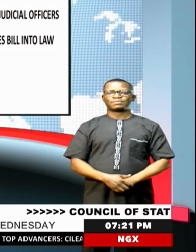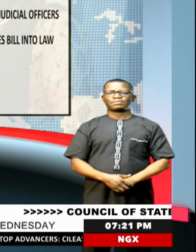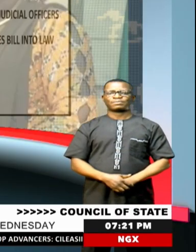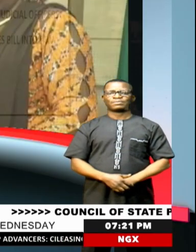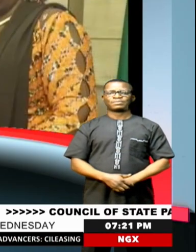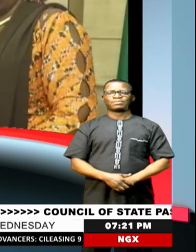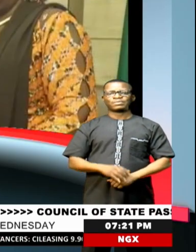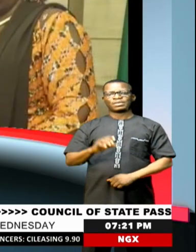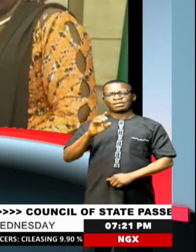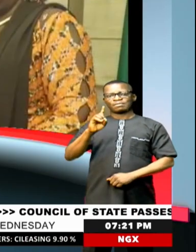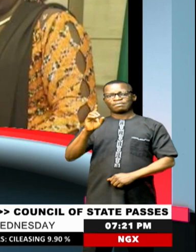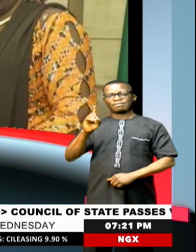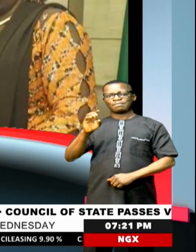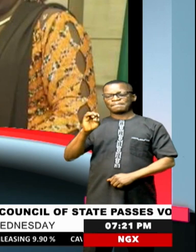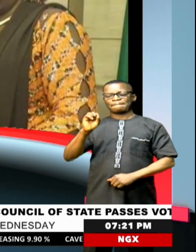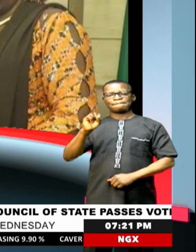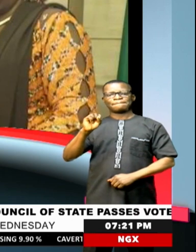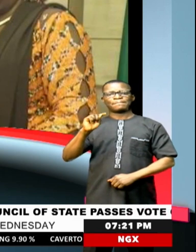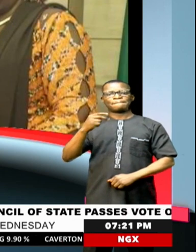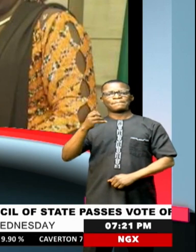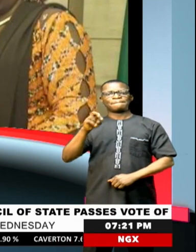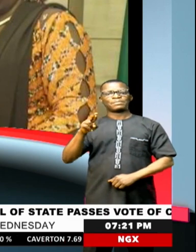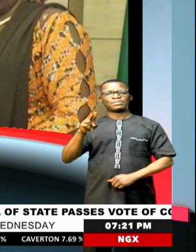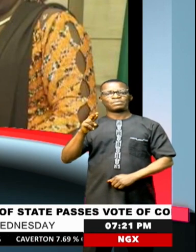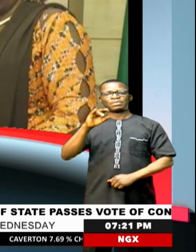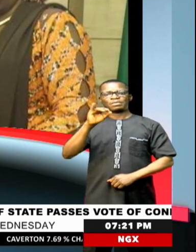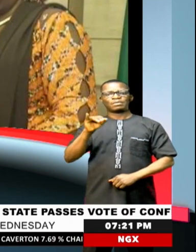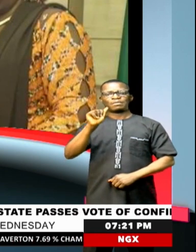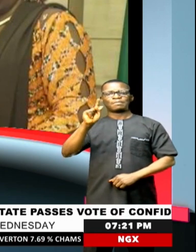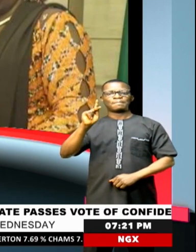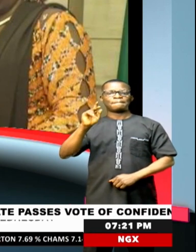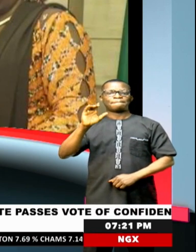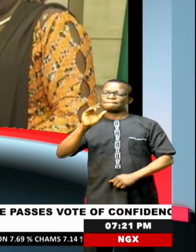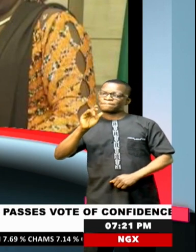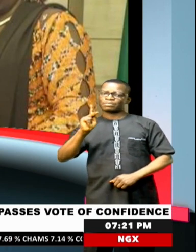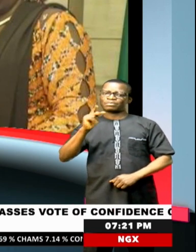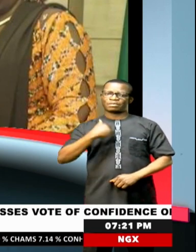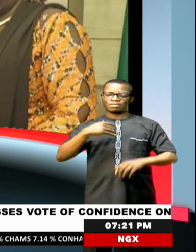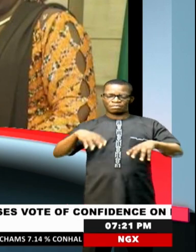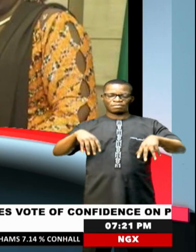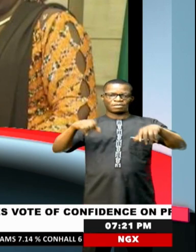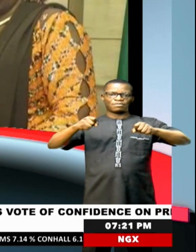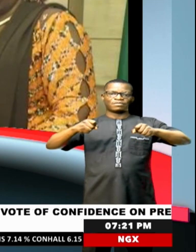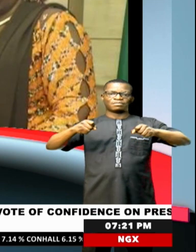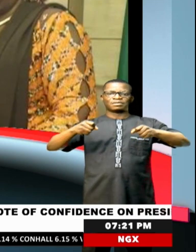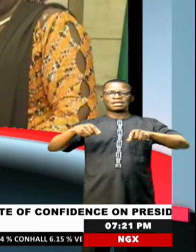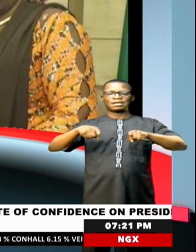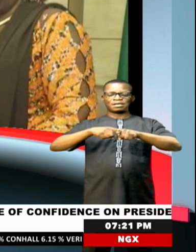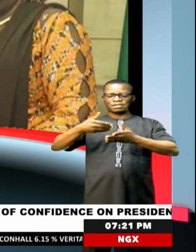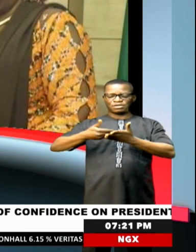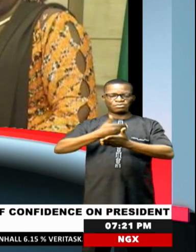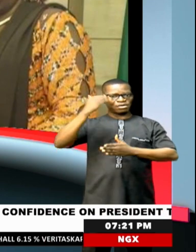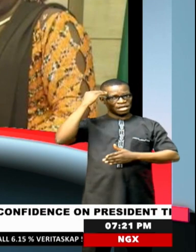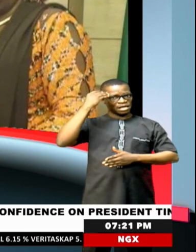And Didi Esther Walson-Jack has taken over from Dr. Folasha de Yemieson as a new head